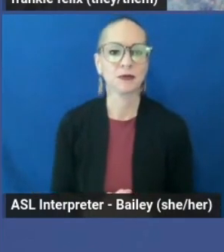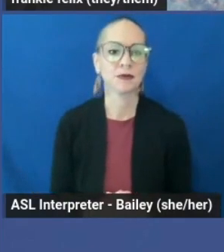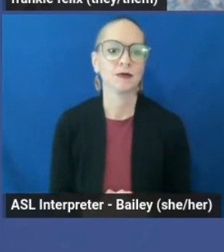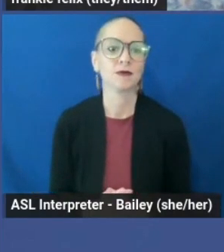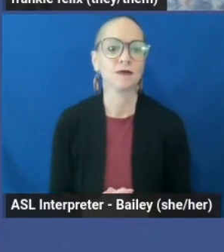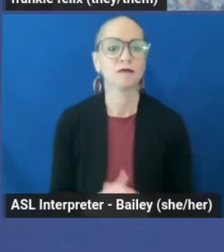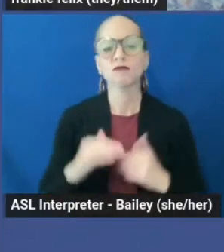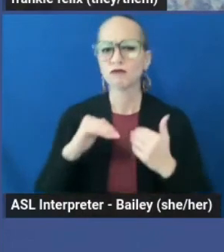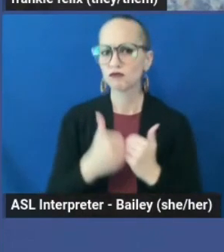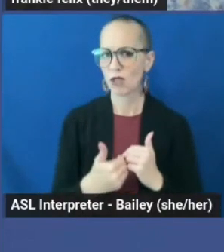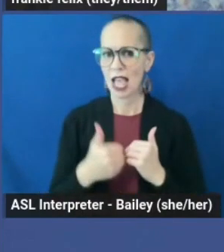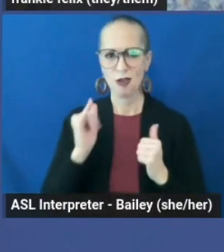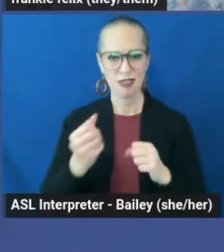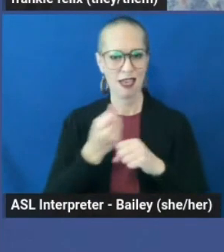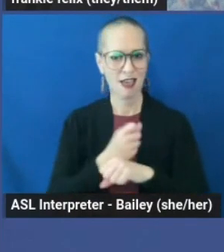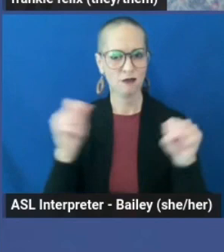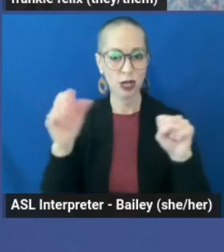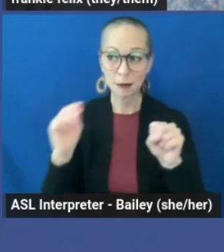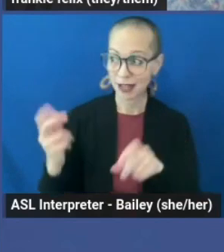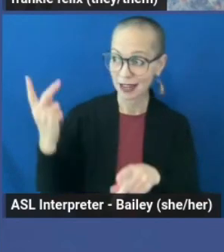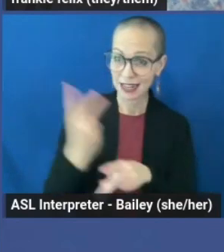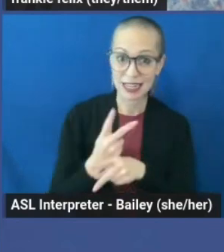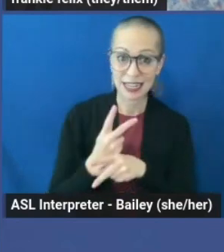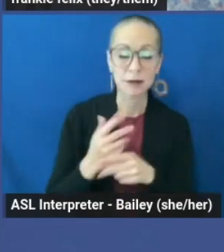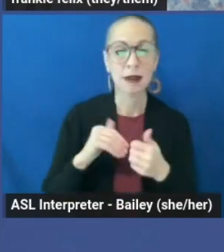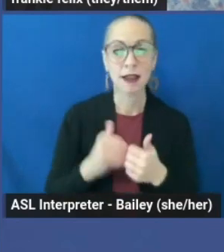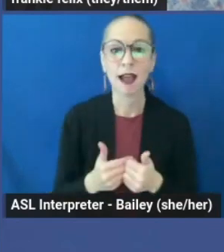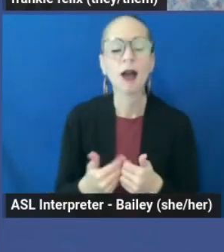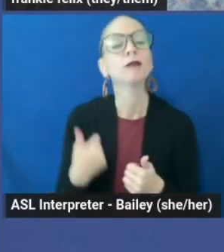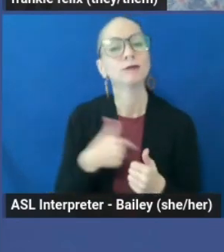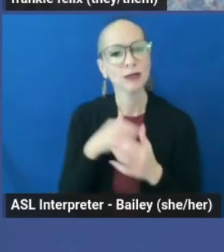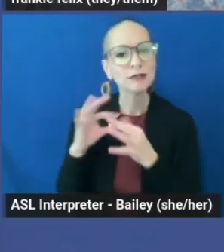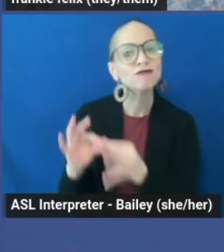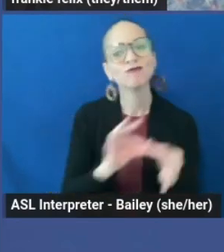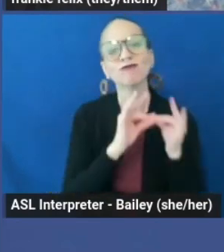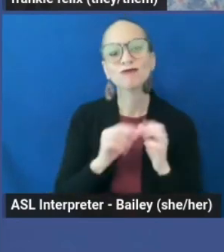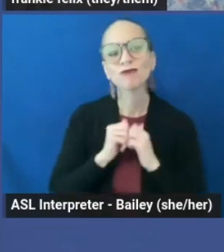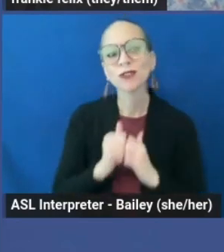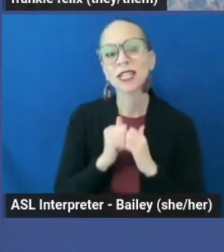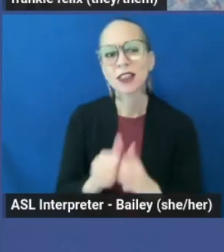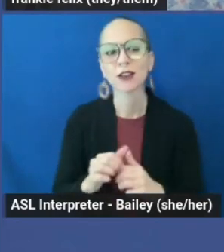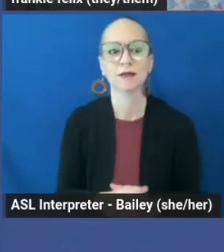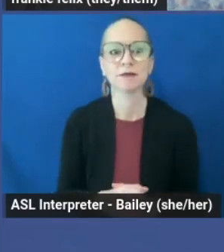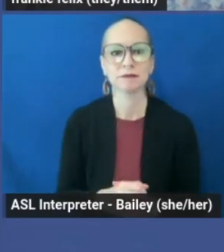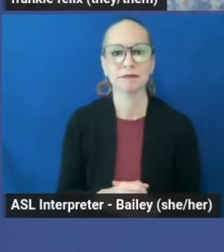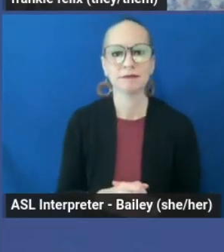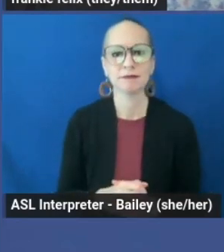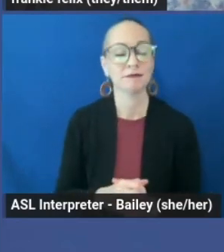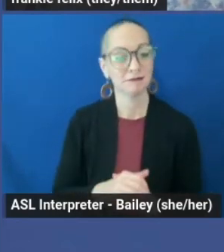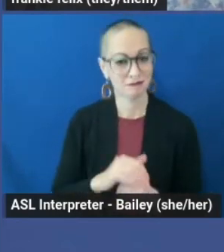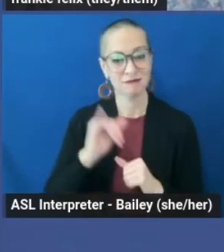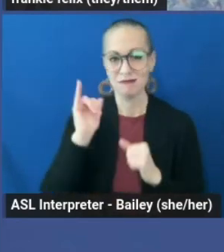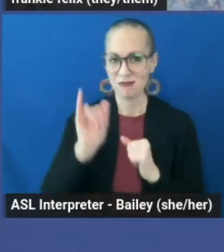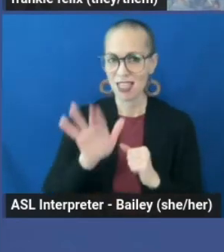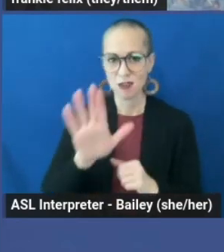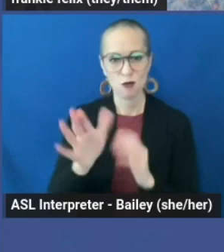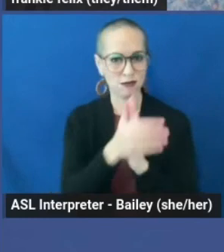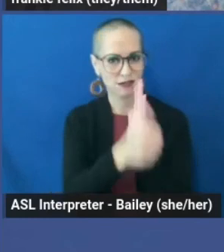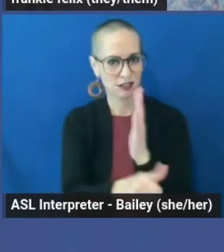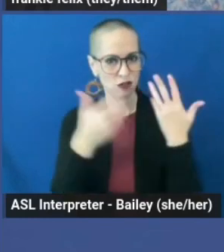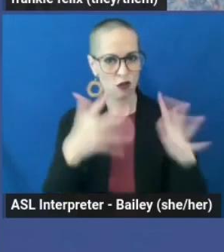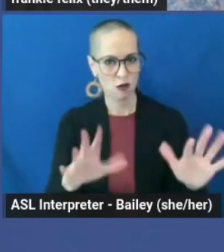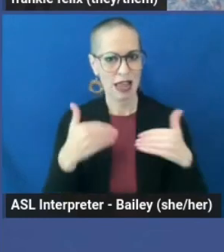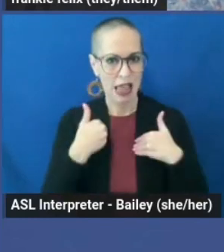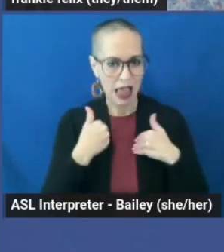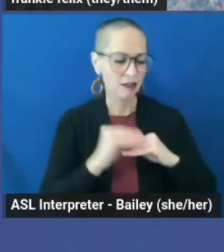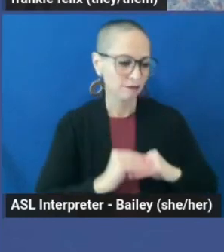How do we get that freedom and keep it? We do it together, baby. Tap into those skills that you already have. Be